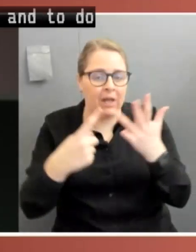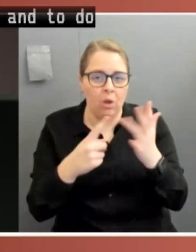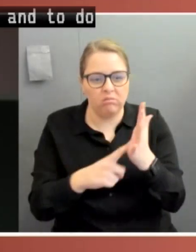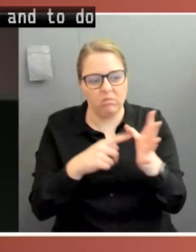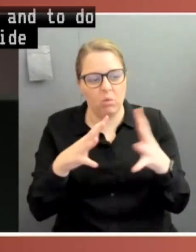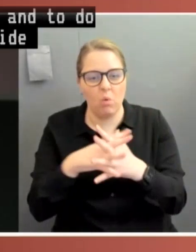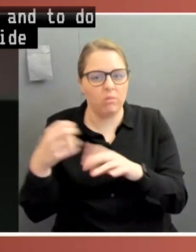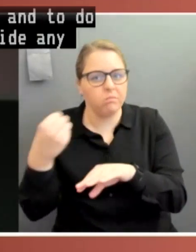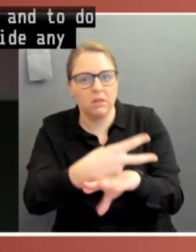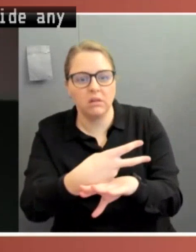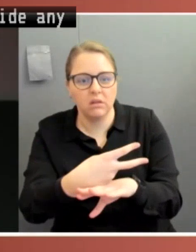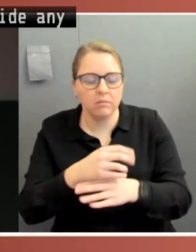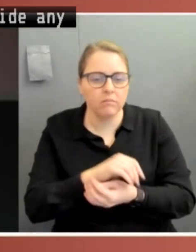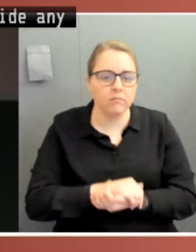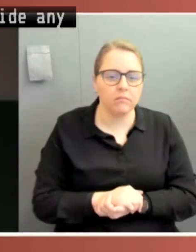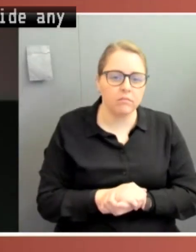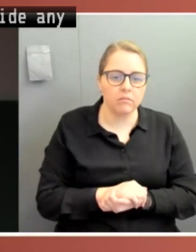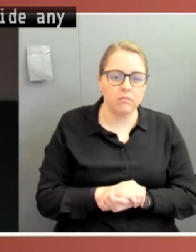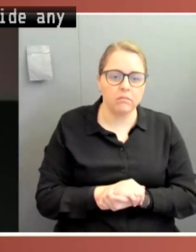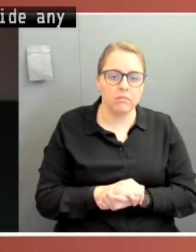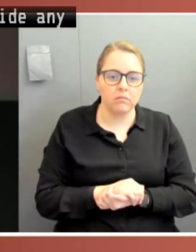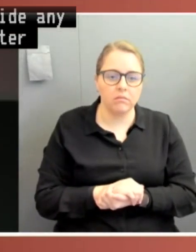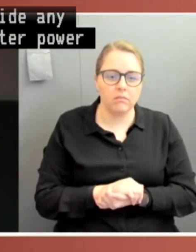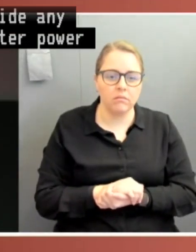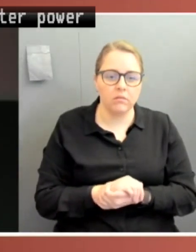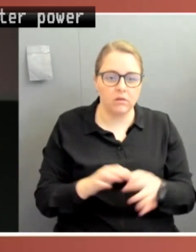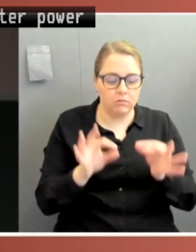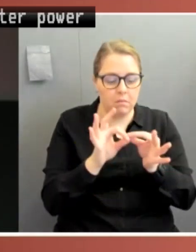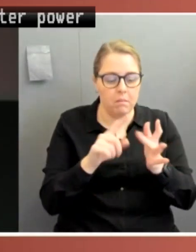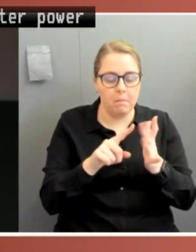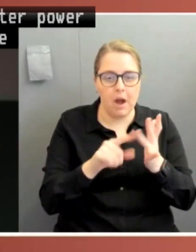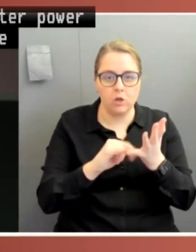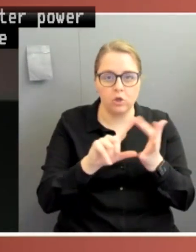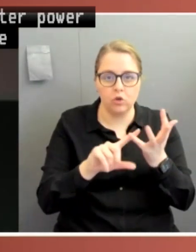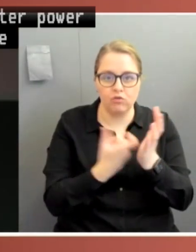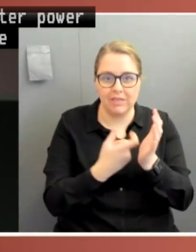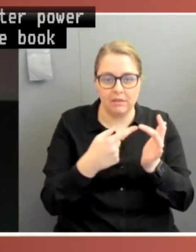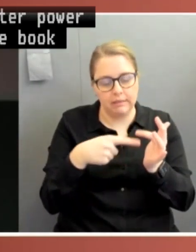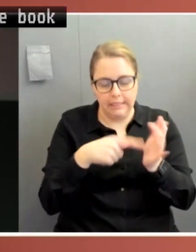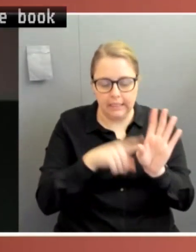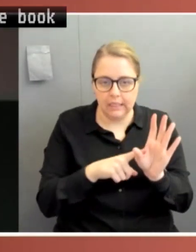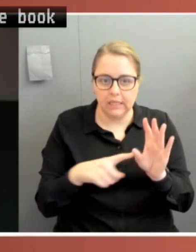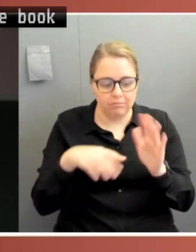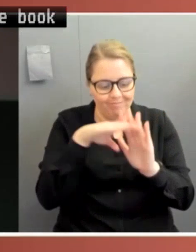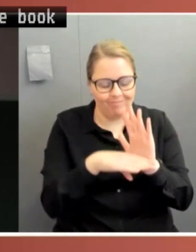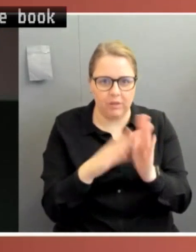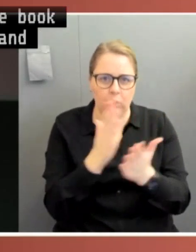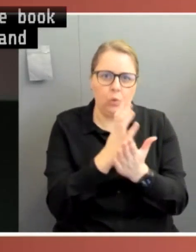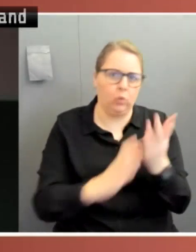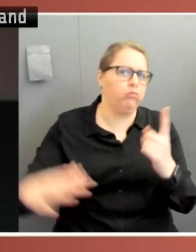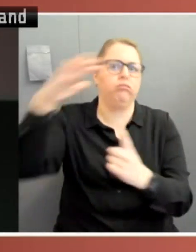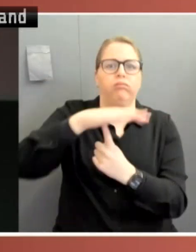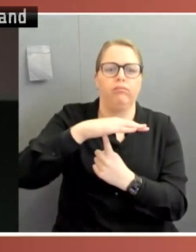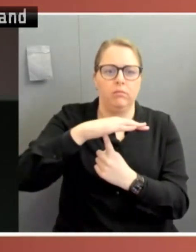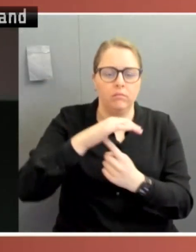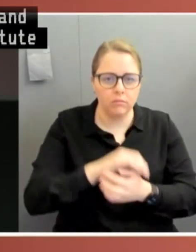power on the Commonwealth Statute Book than the Biosecurity Act, and there's nothing on the Statute Book that gets as close to making any